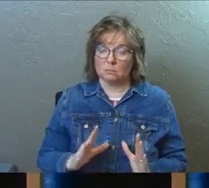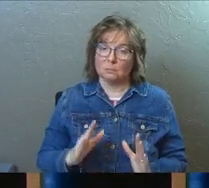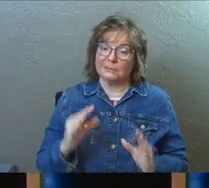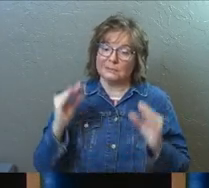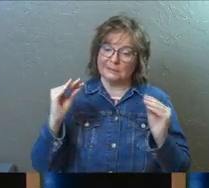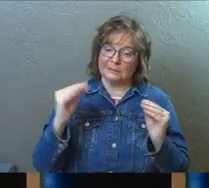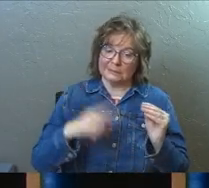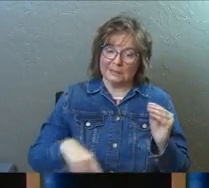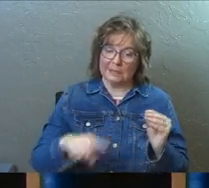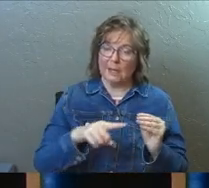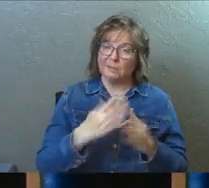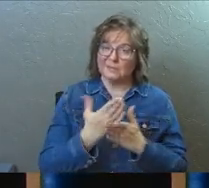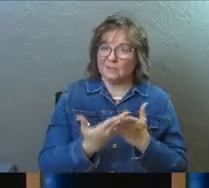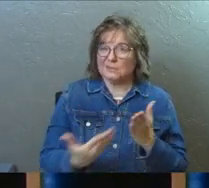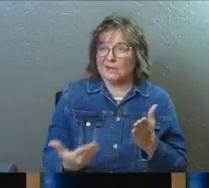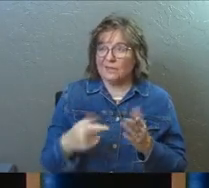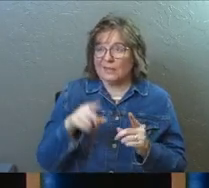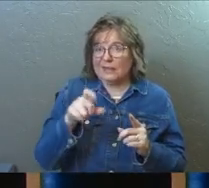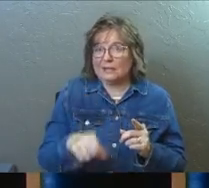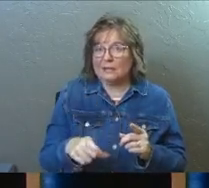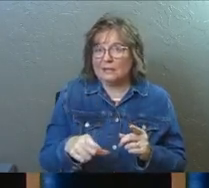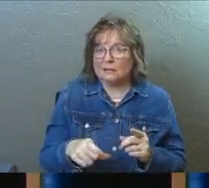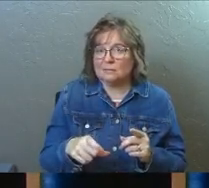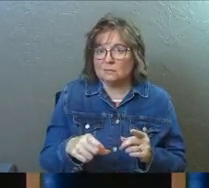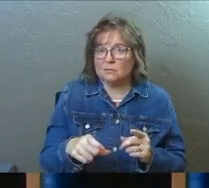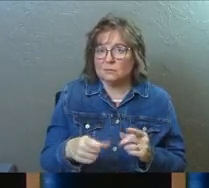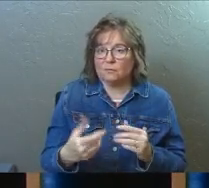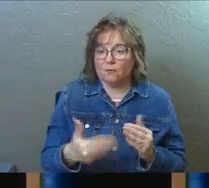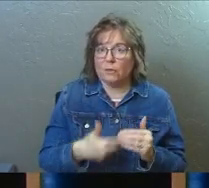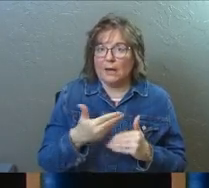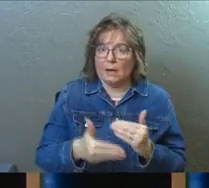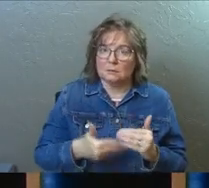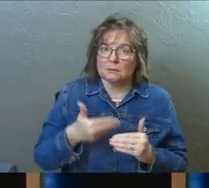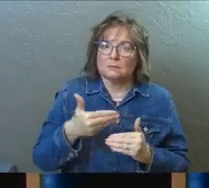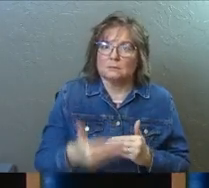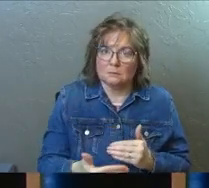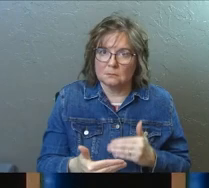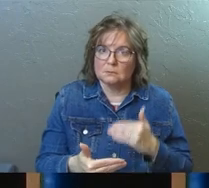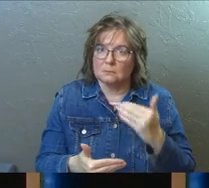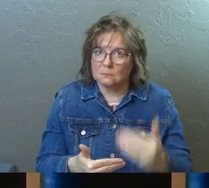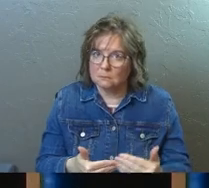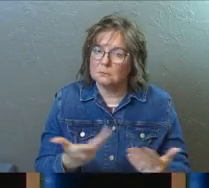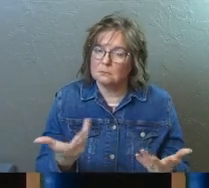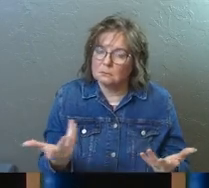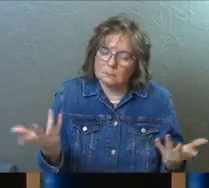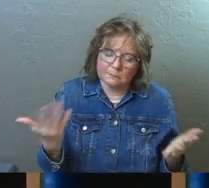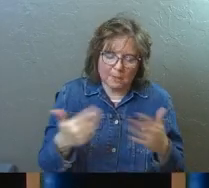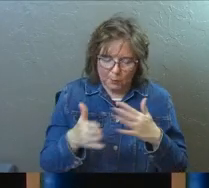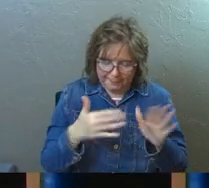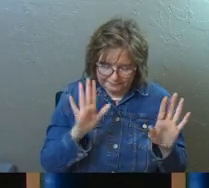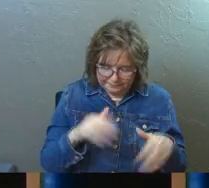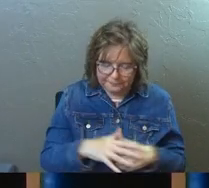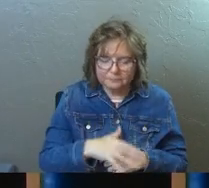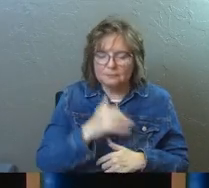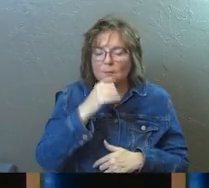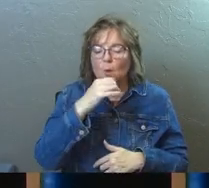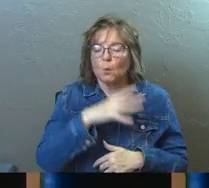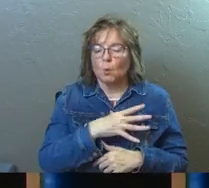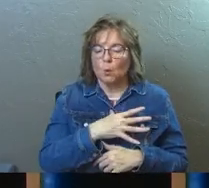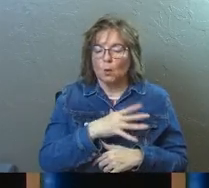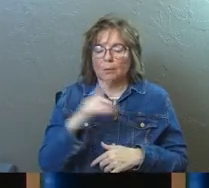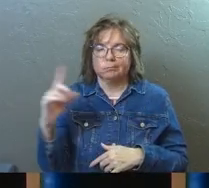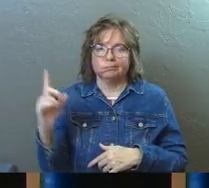just teaching them some stuff that they needed to take their next steps. And anyway, there was a woman and,